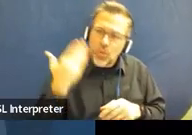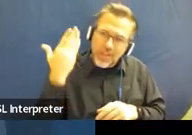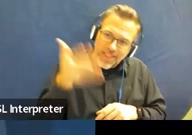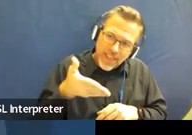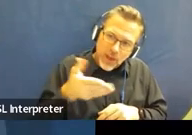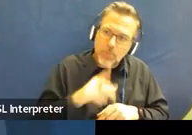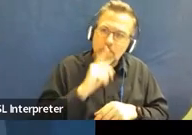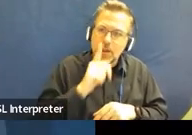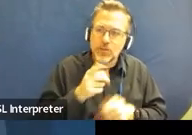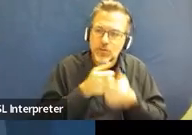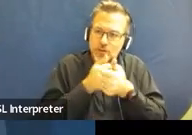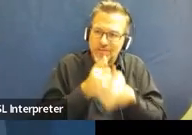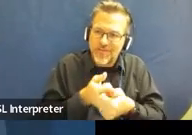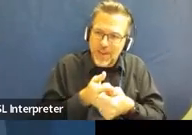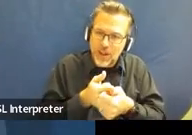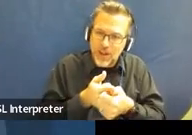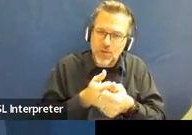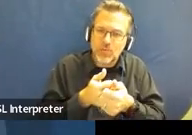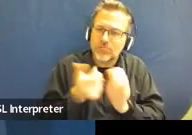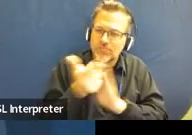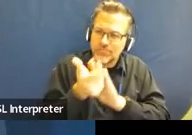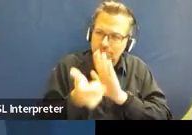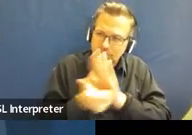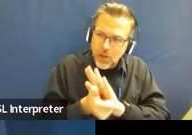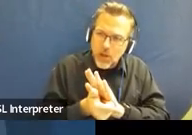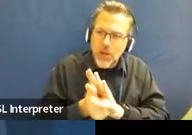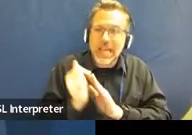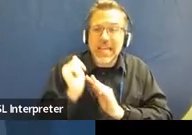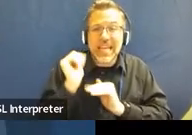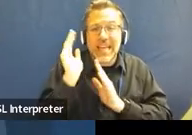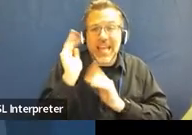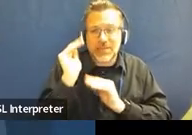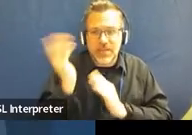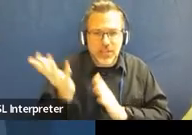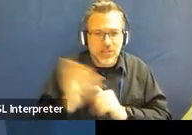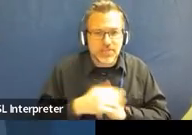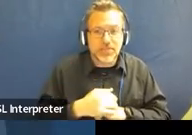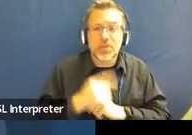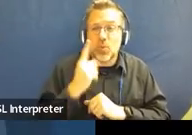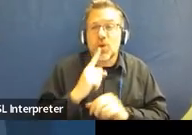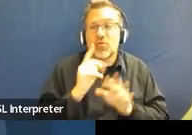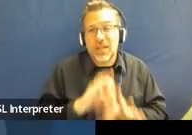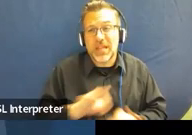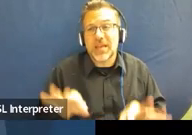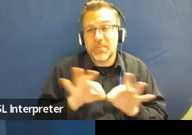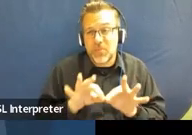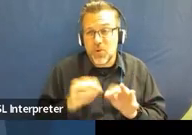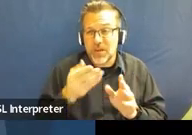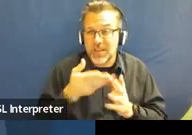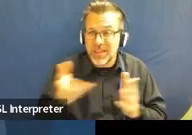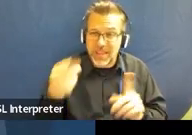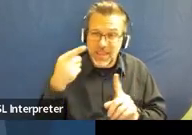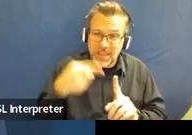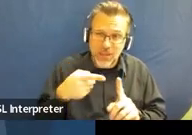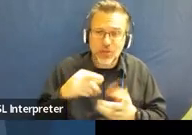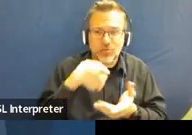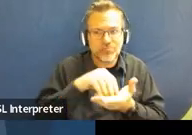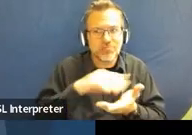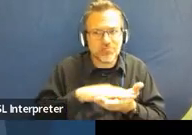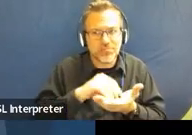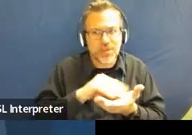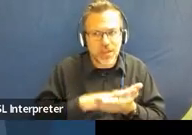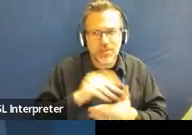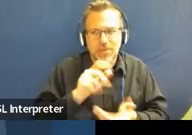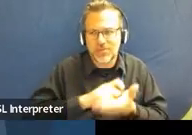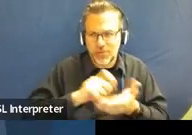follow the regulatory expectations. And one really important thing to do around that would be to very clearly document in the written notice.